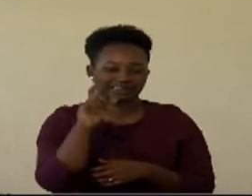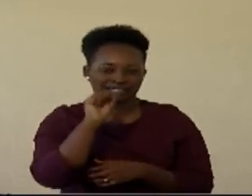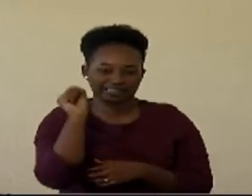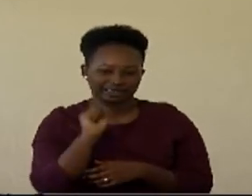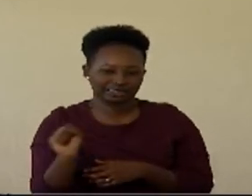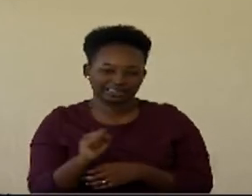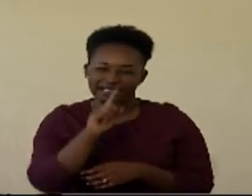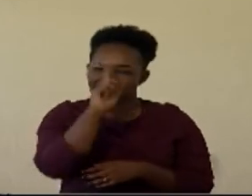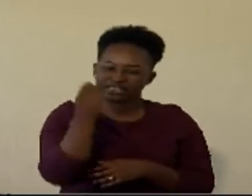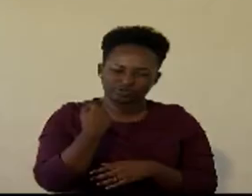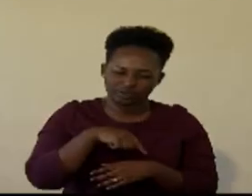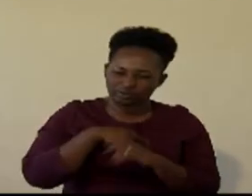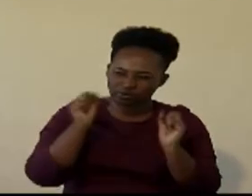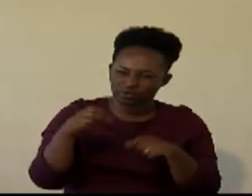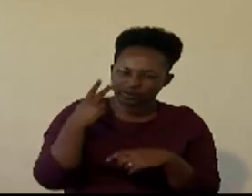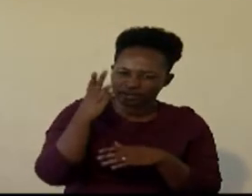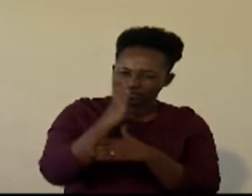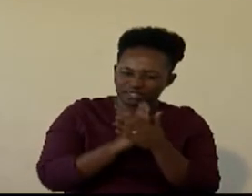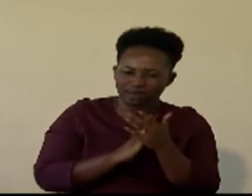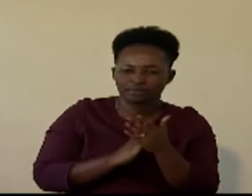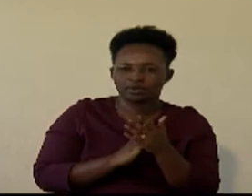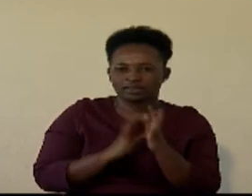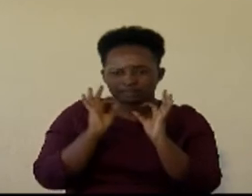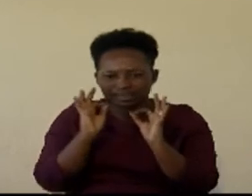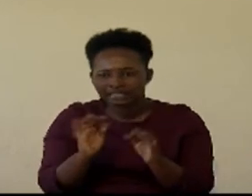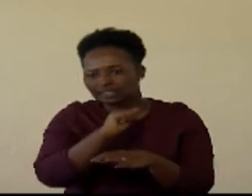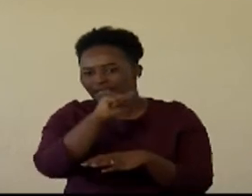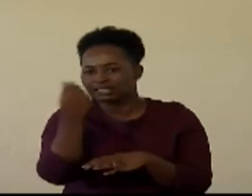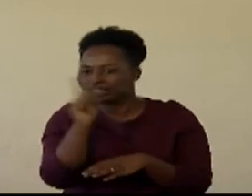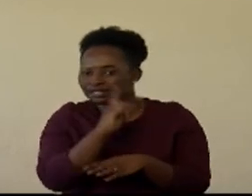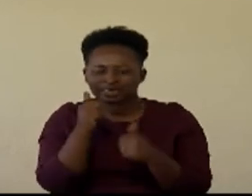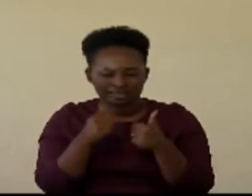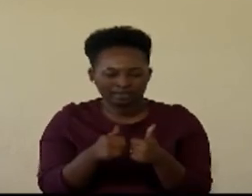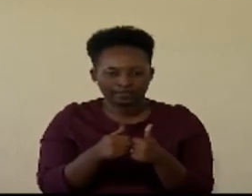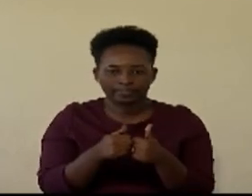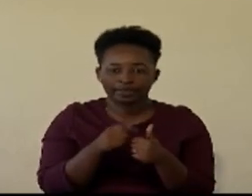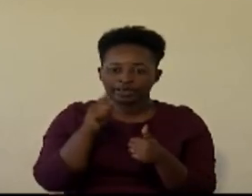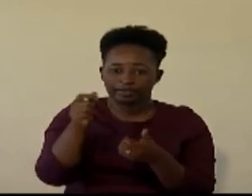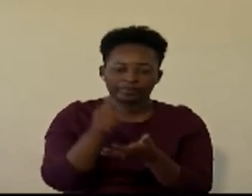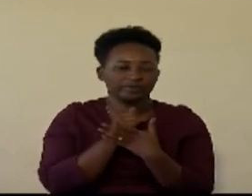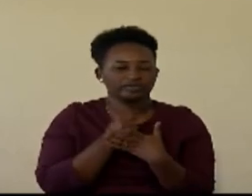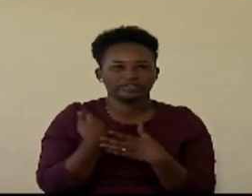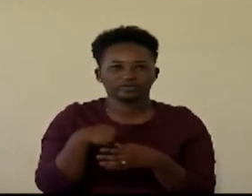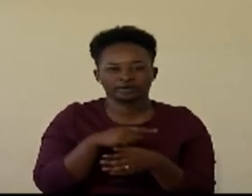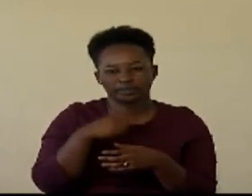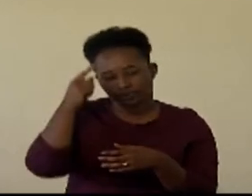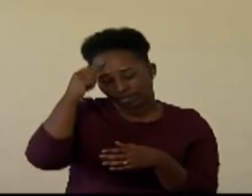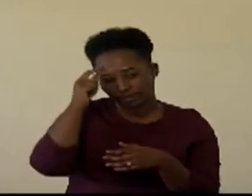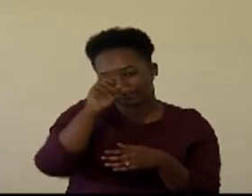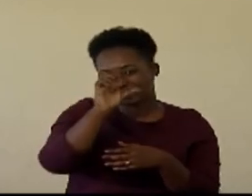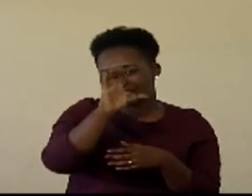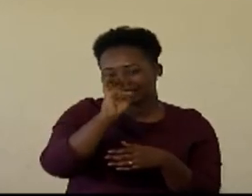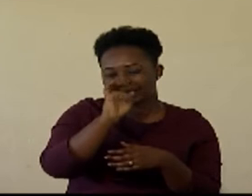position to see the ones that are dividing and the other ones that are not, which takes us back to the cell cycle.